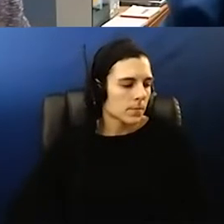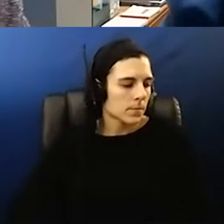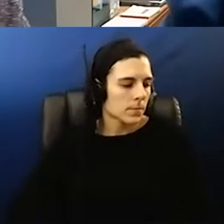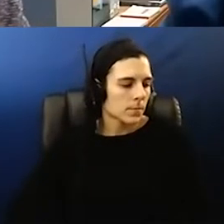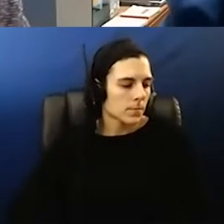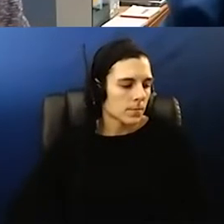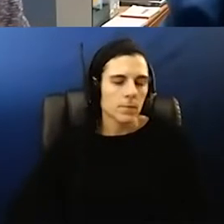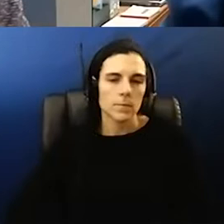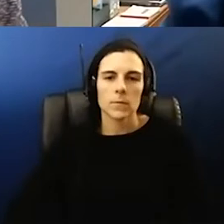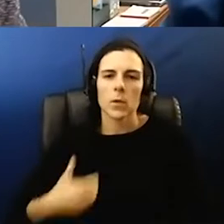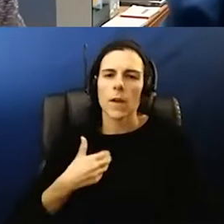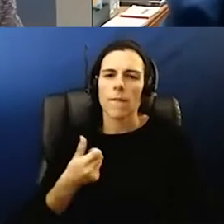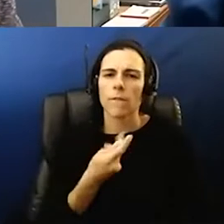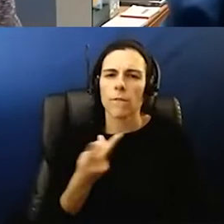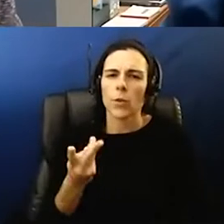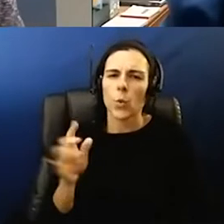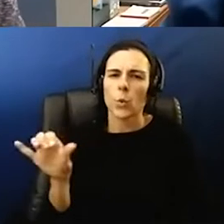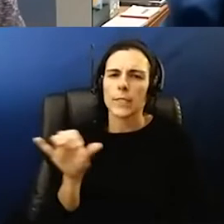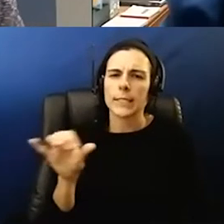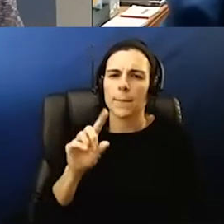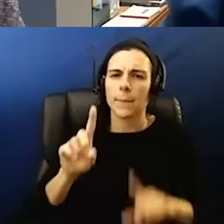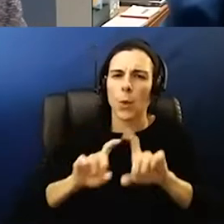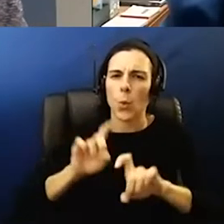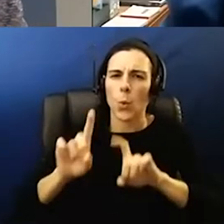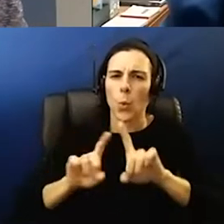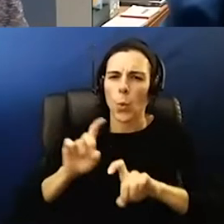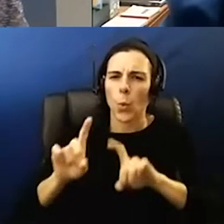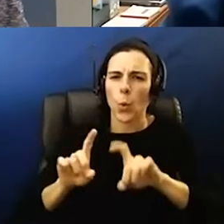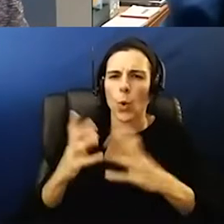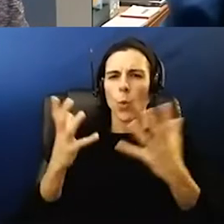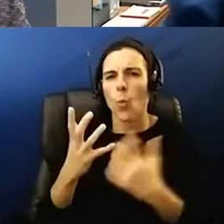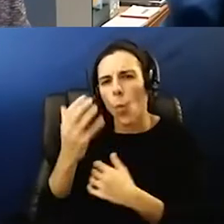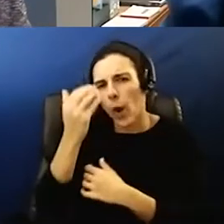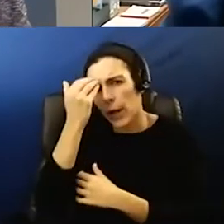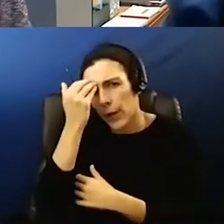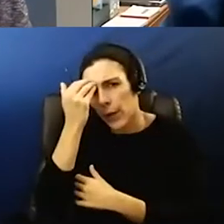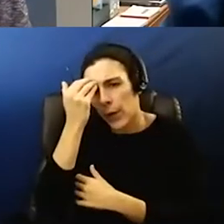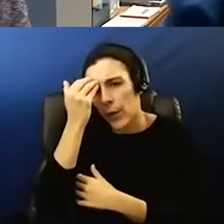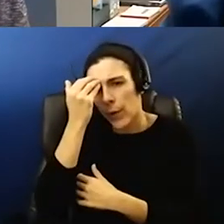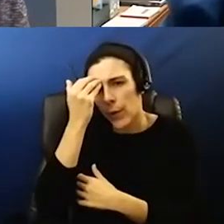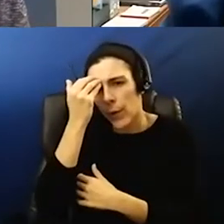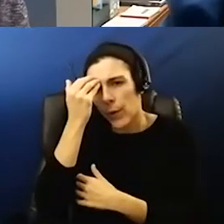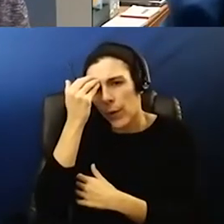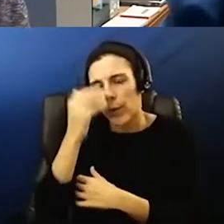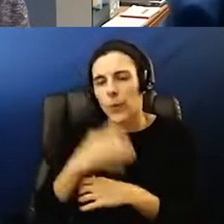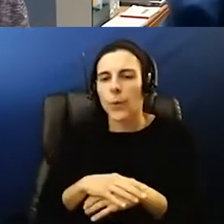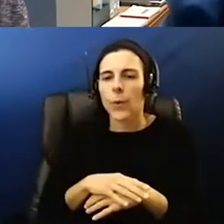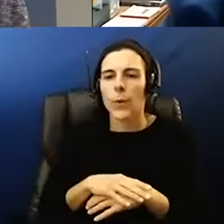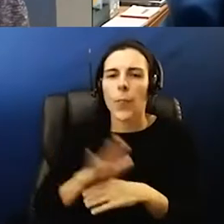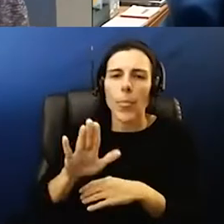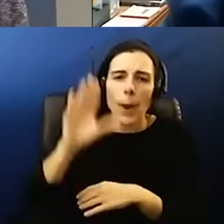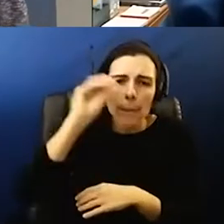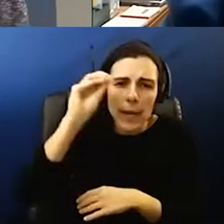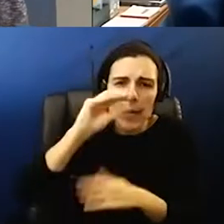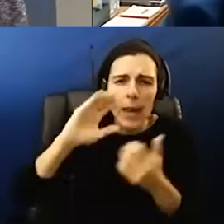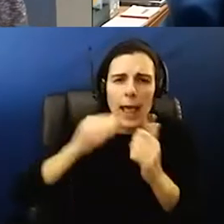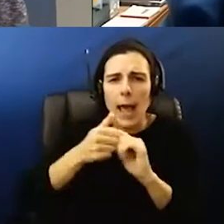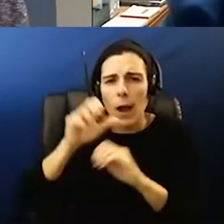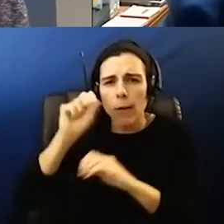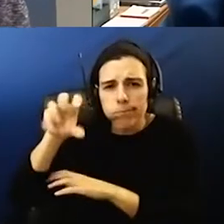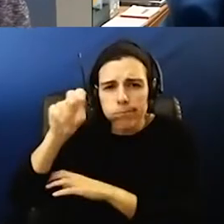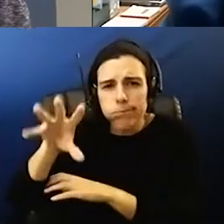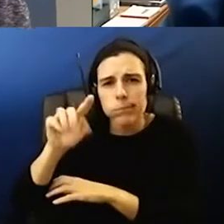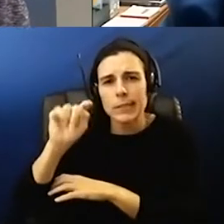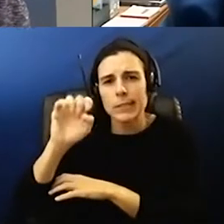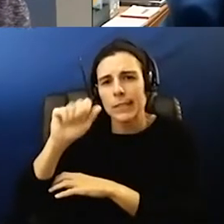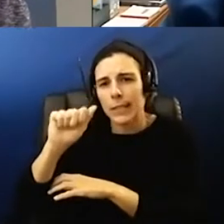of similar questions um one wanting to know how their you know voices can be heard at tea and one which i i partly